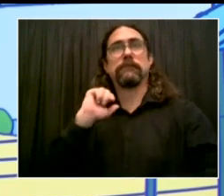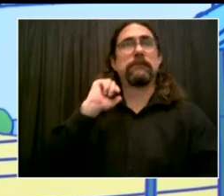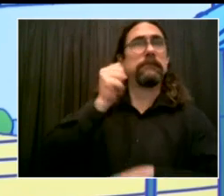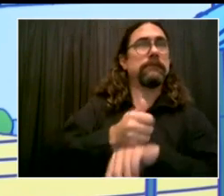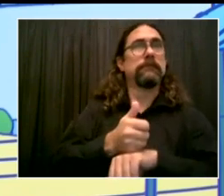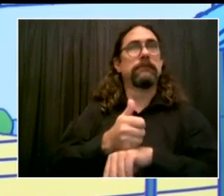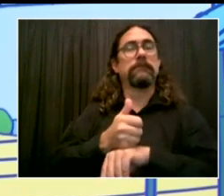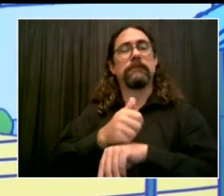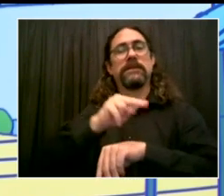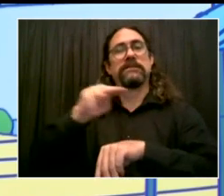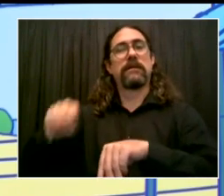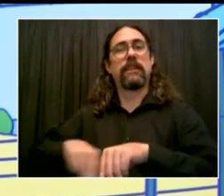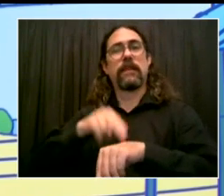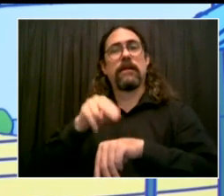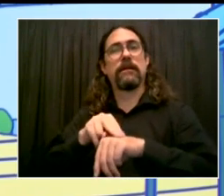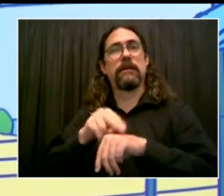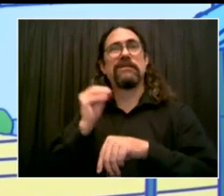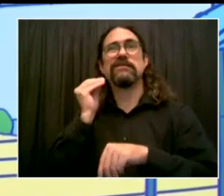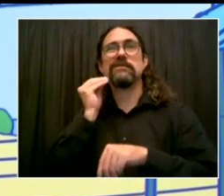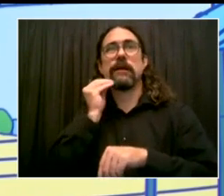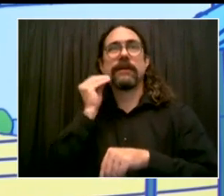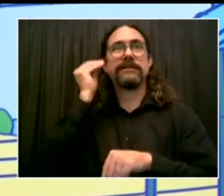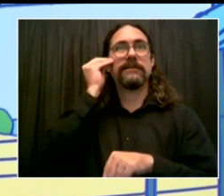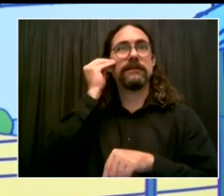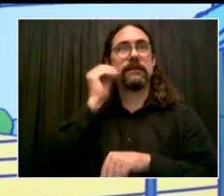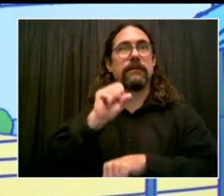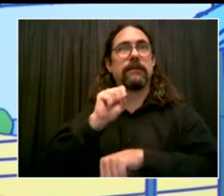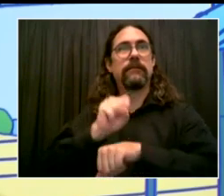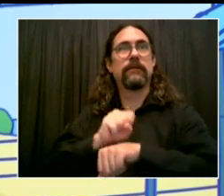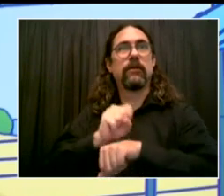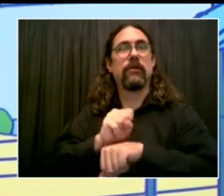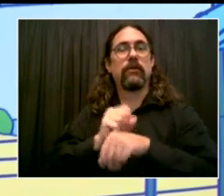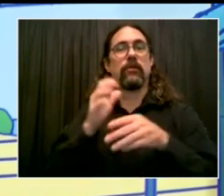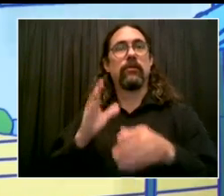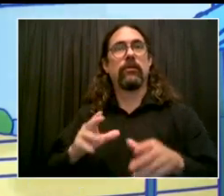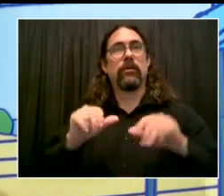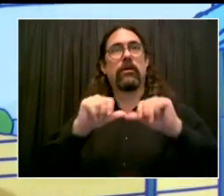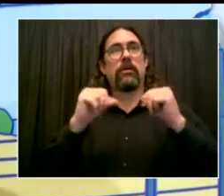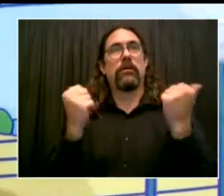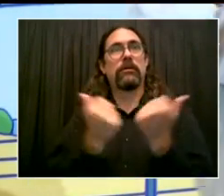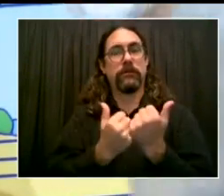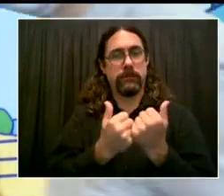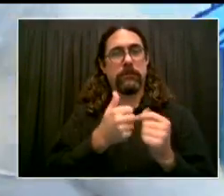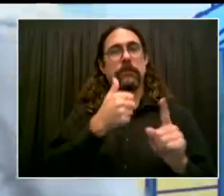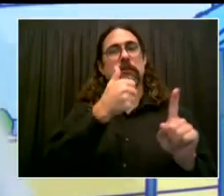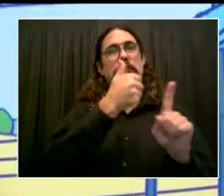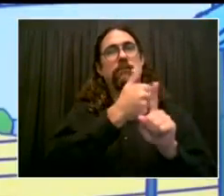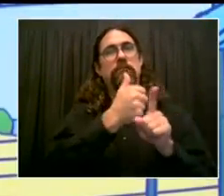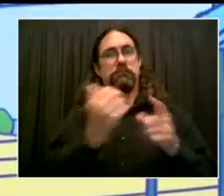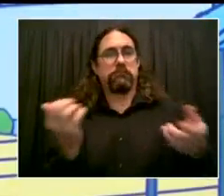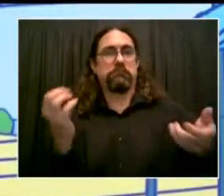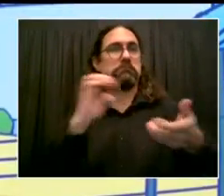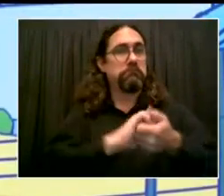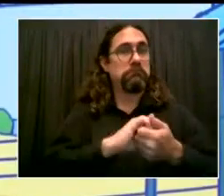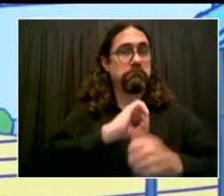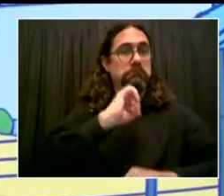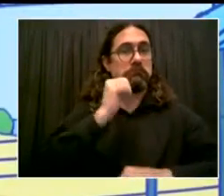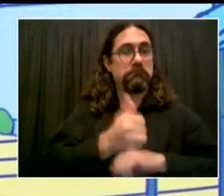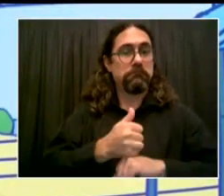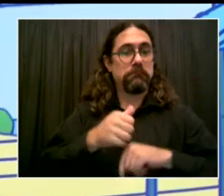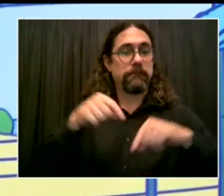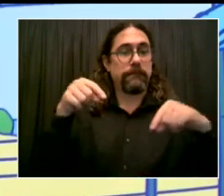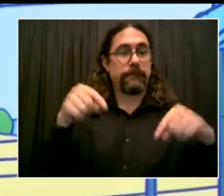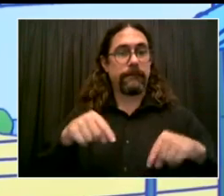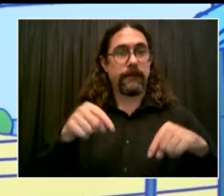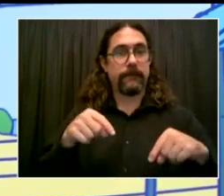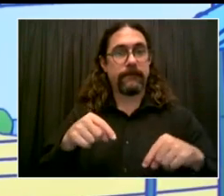Thank you so much, Mayor de Blasio, for your extraordinary leadership and truly for your partnership in lifting